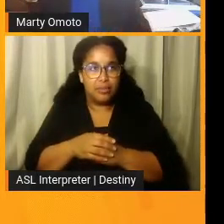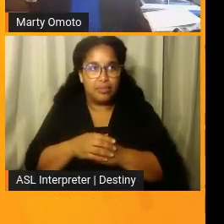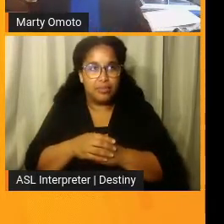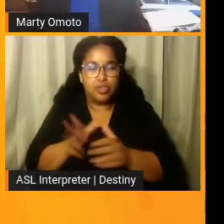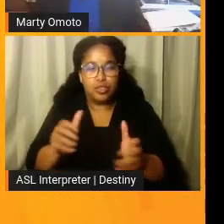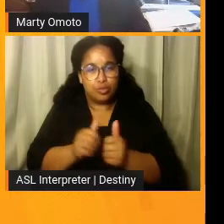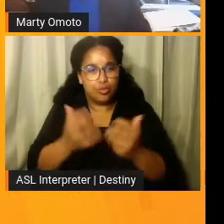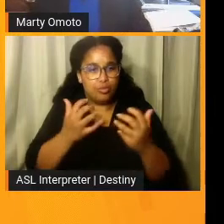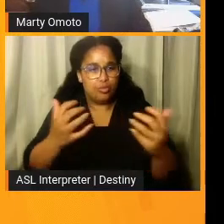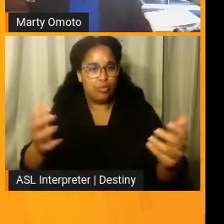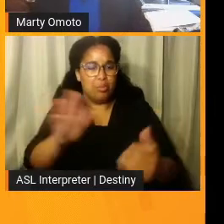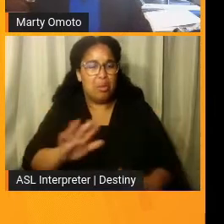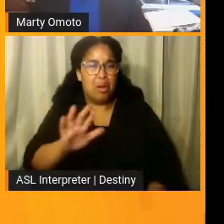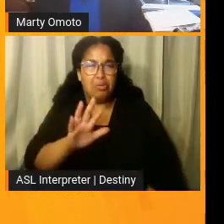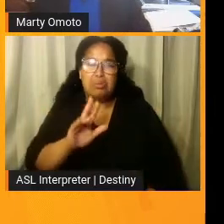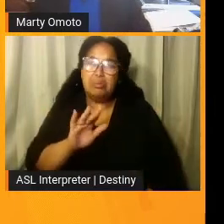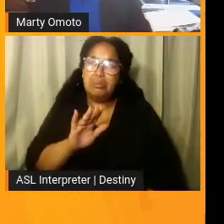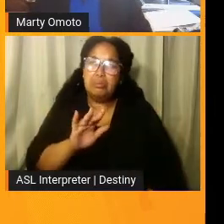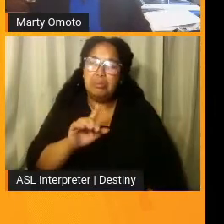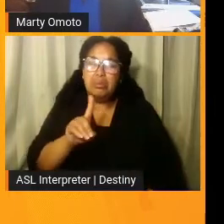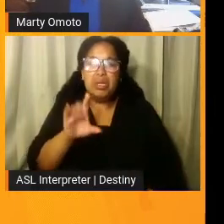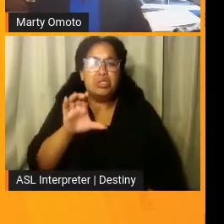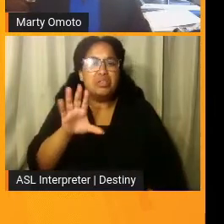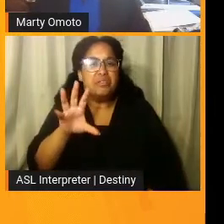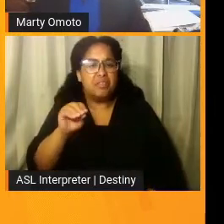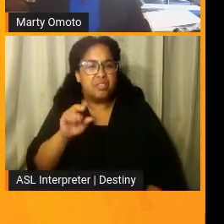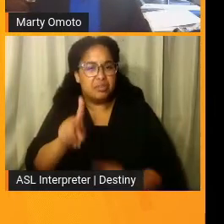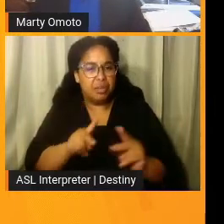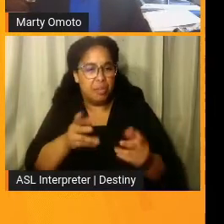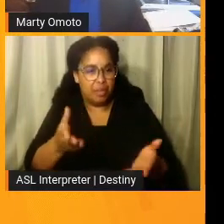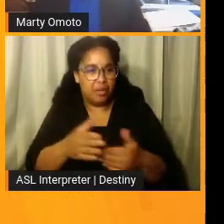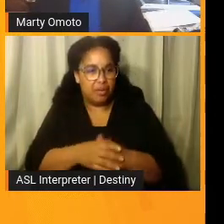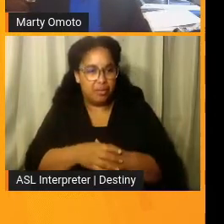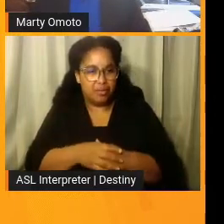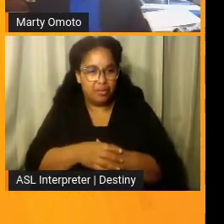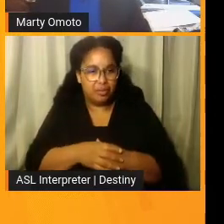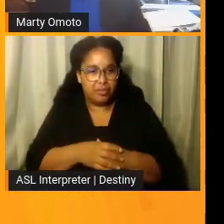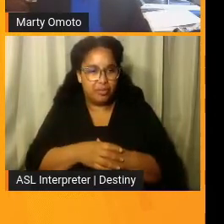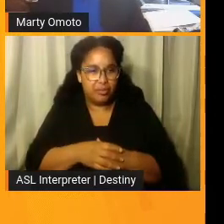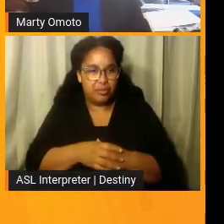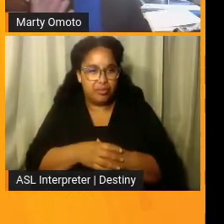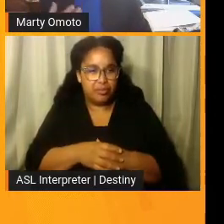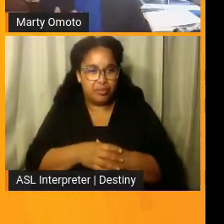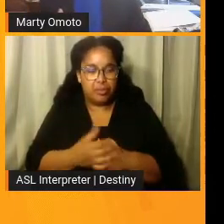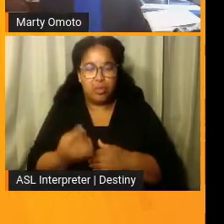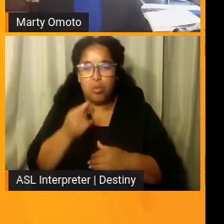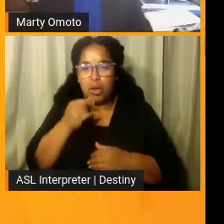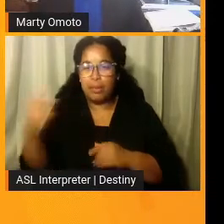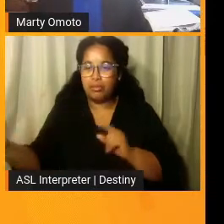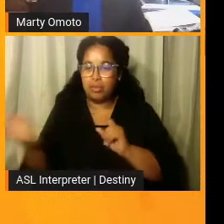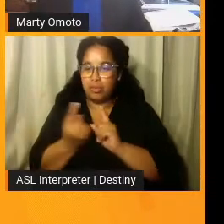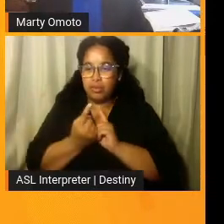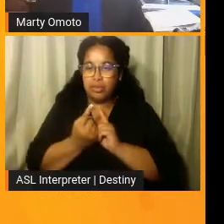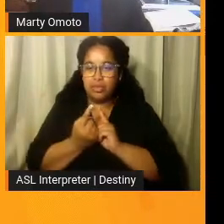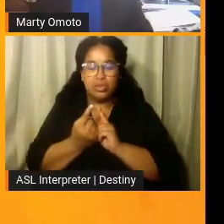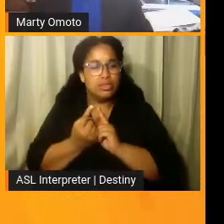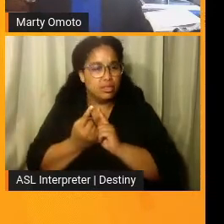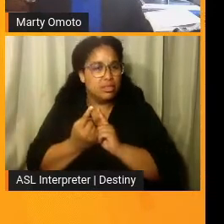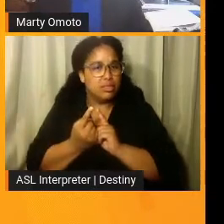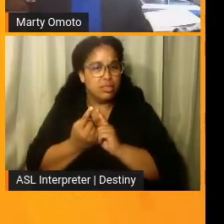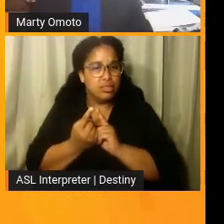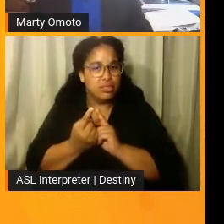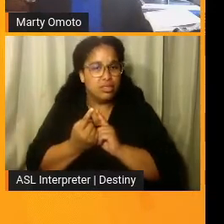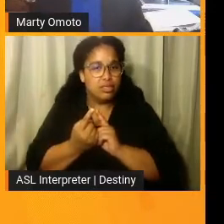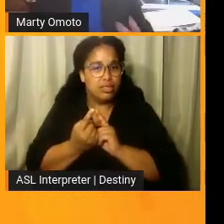audience, was about a hundred, hundred, hundred fifty people there. Um, a woman came up to me and,